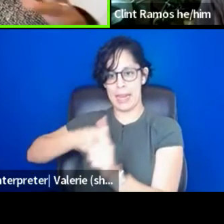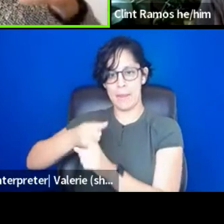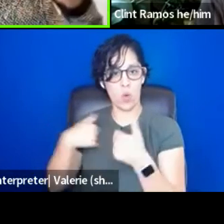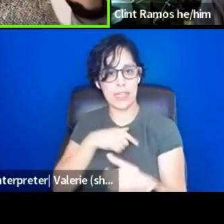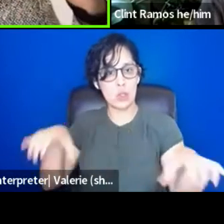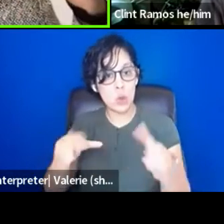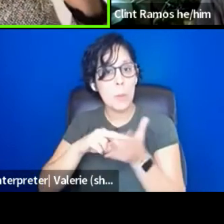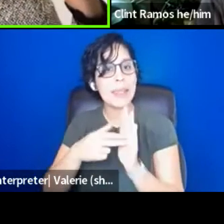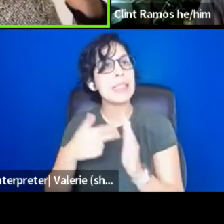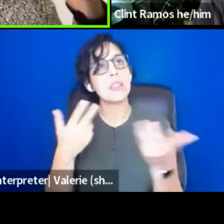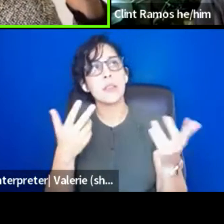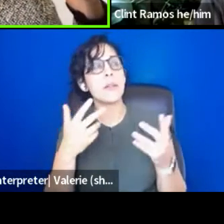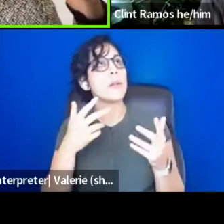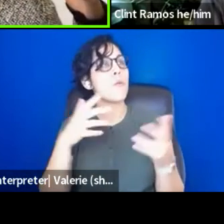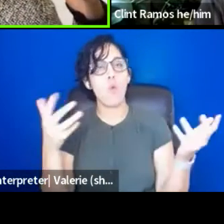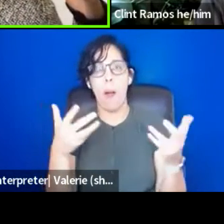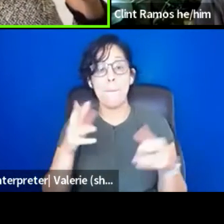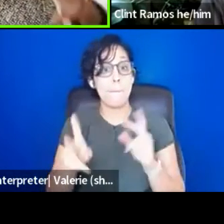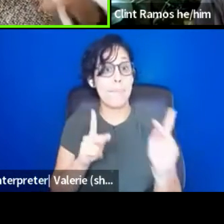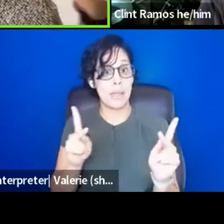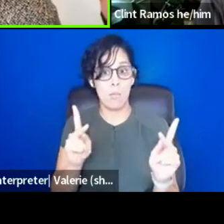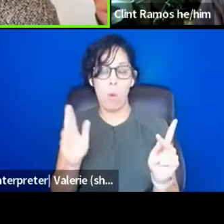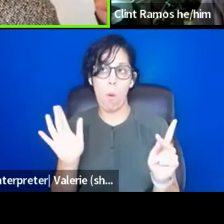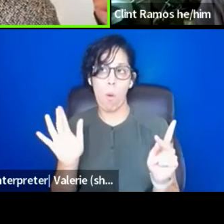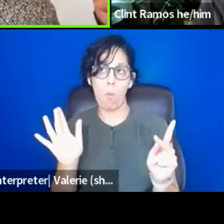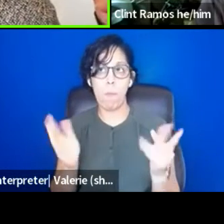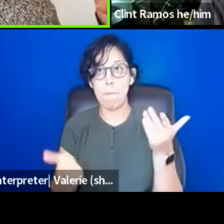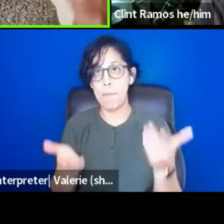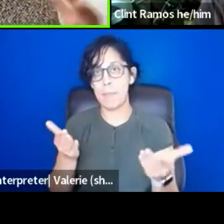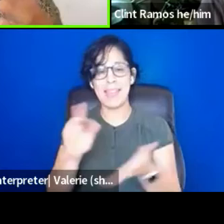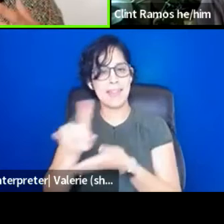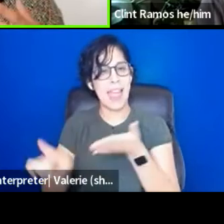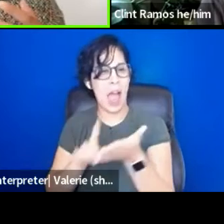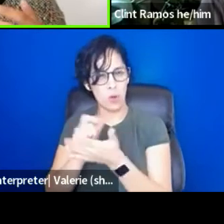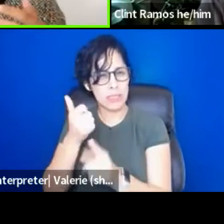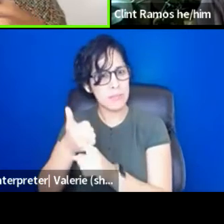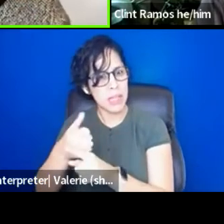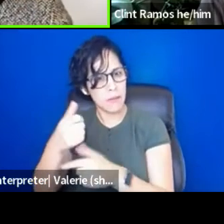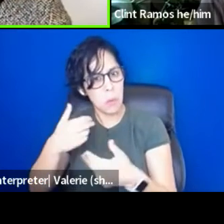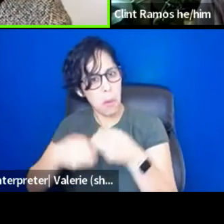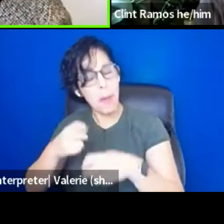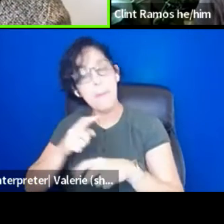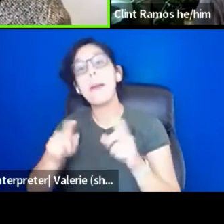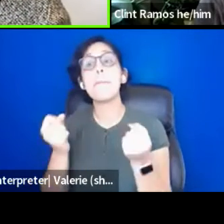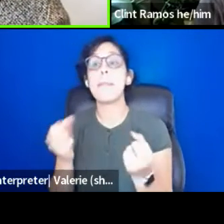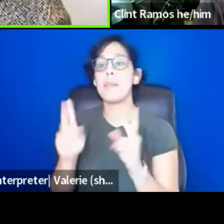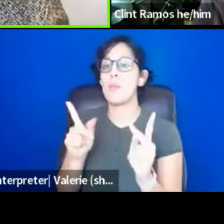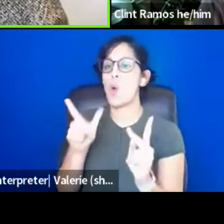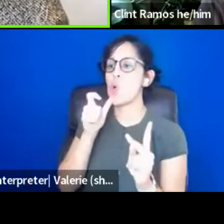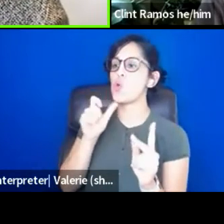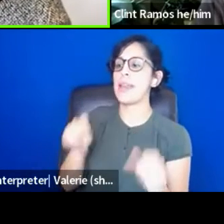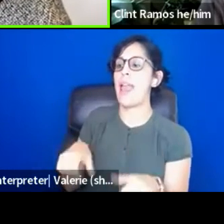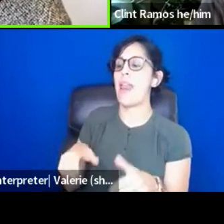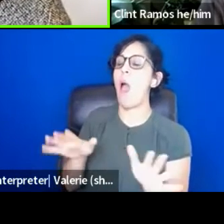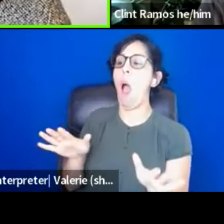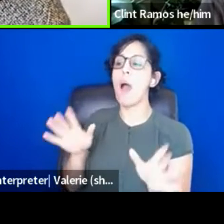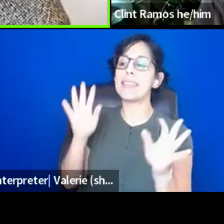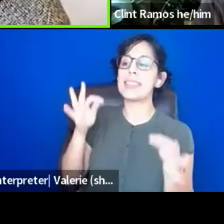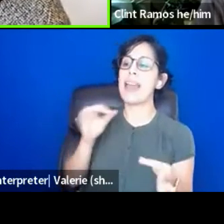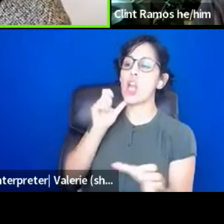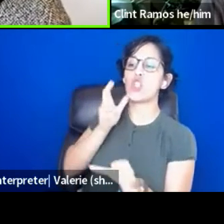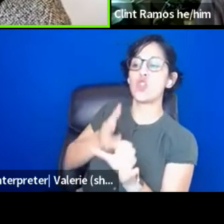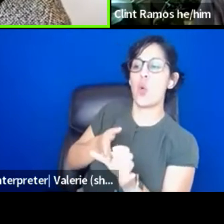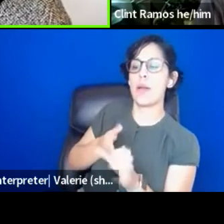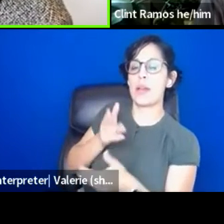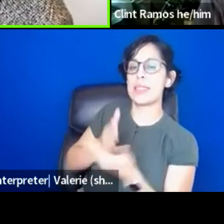even in times where people are, the hours are problematic, there are a lot of people who can buy their way out of some of the levels of